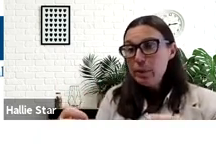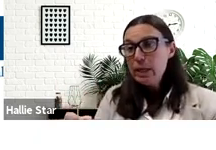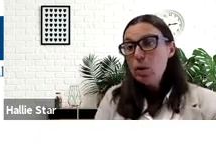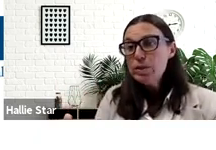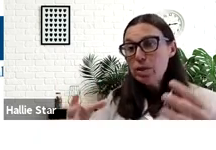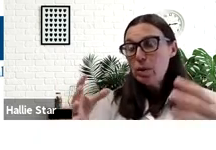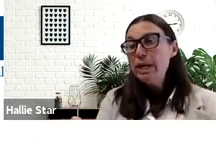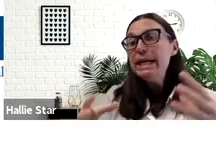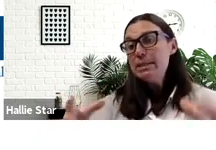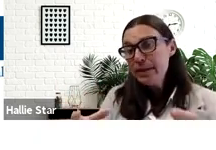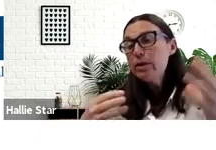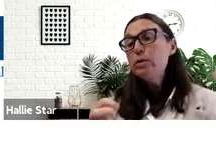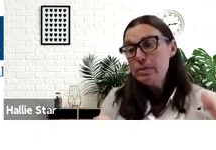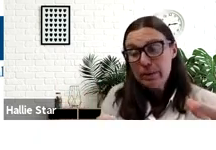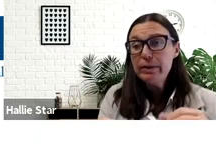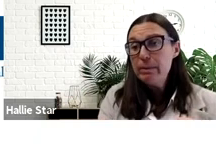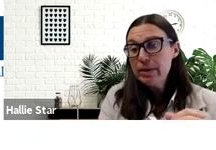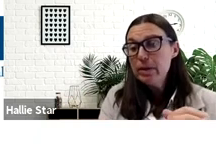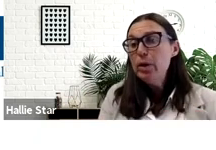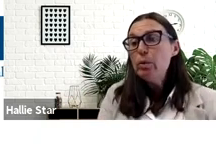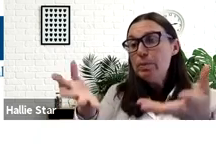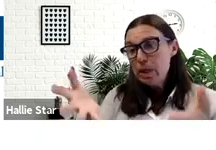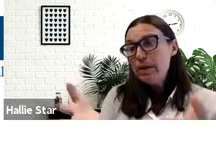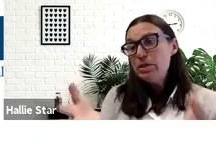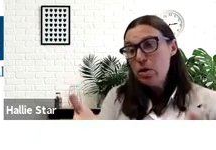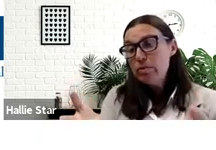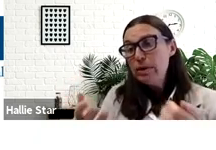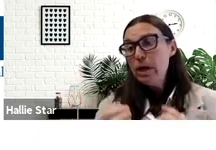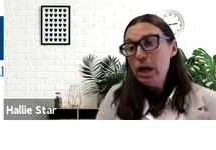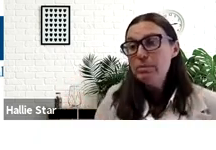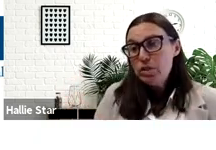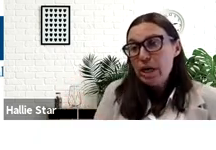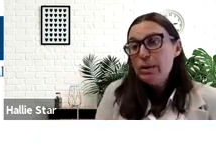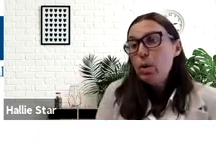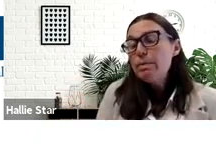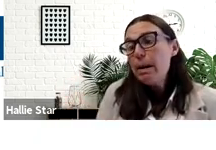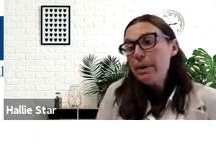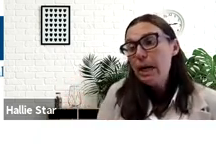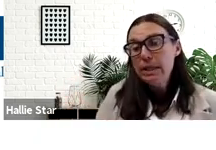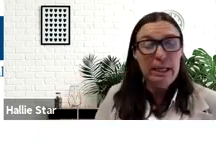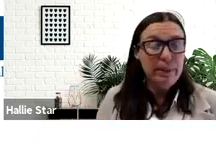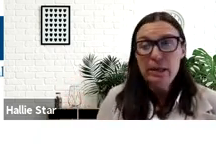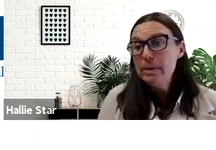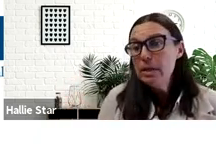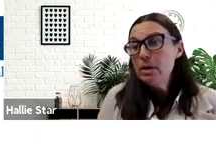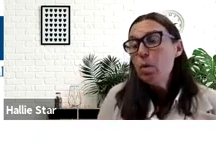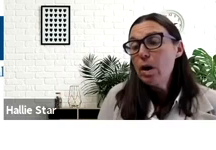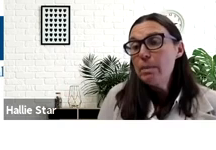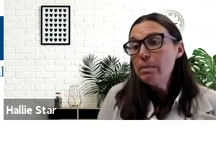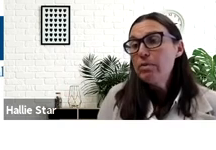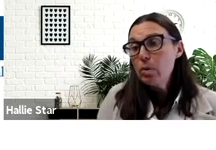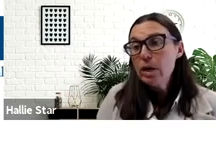would get cold. So his mother, who's my great grandmother, would put it on the stove to try and warm him up and keep him